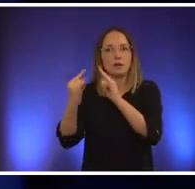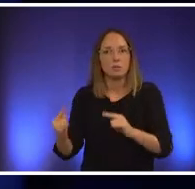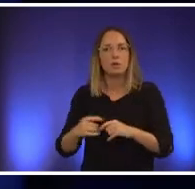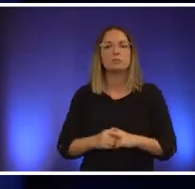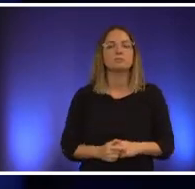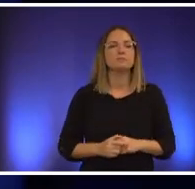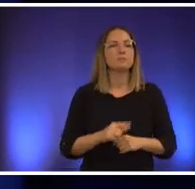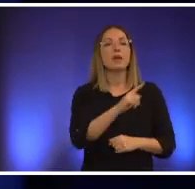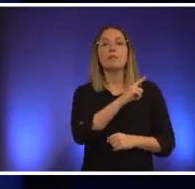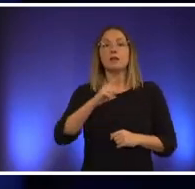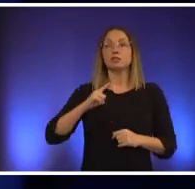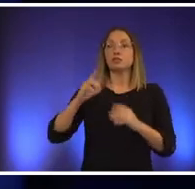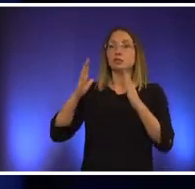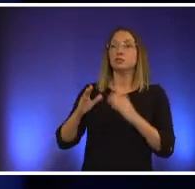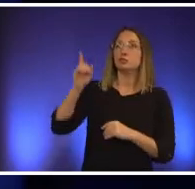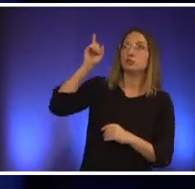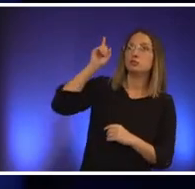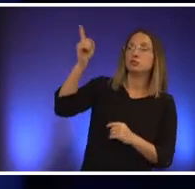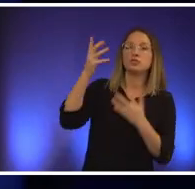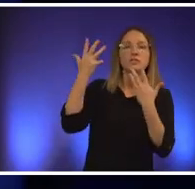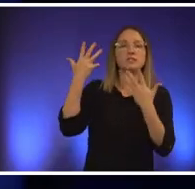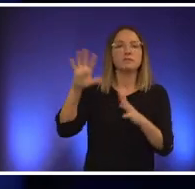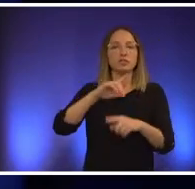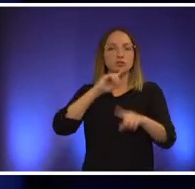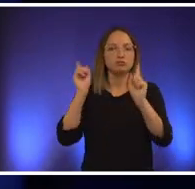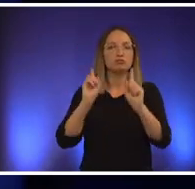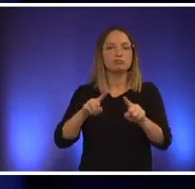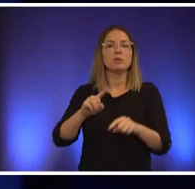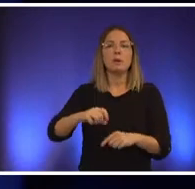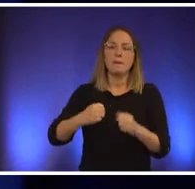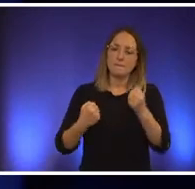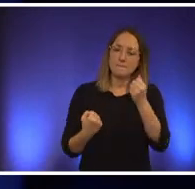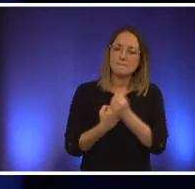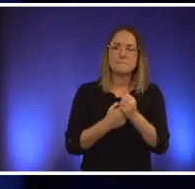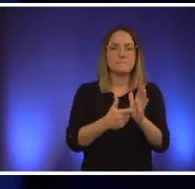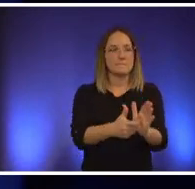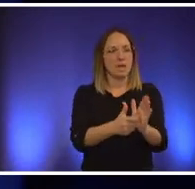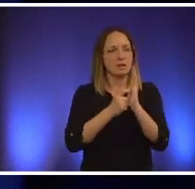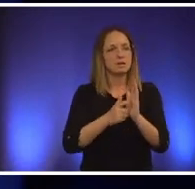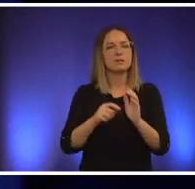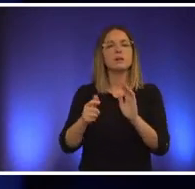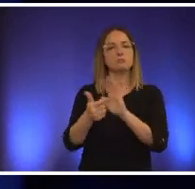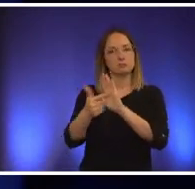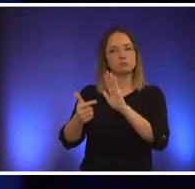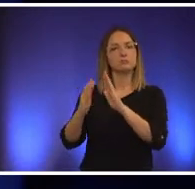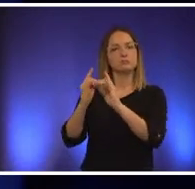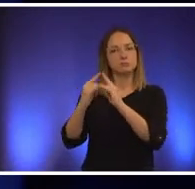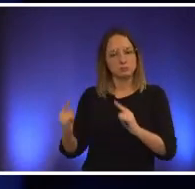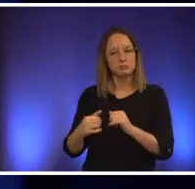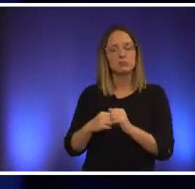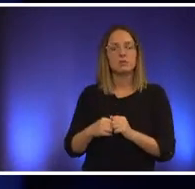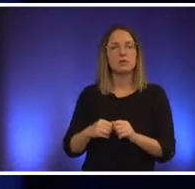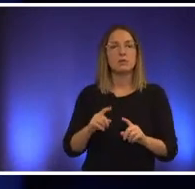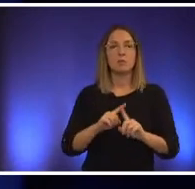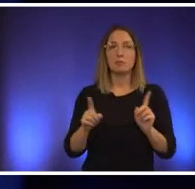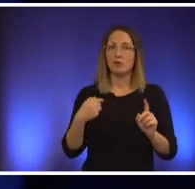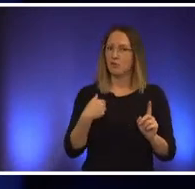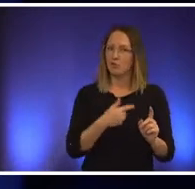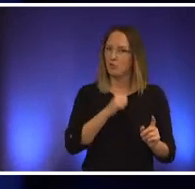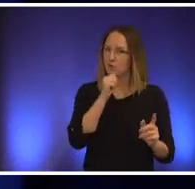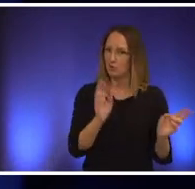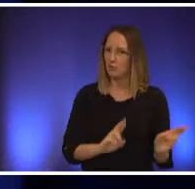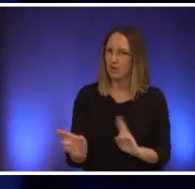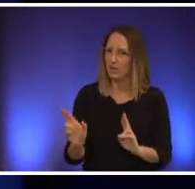mandating that we enforce the camping ban but we're not prepared to enforce the camping ban